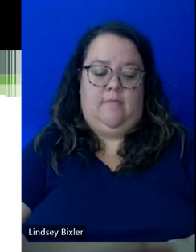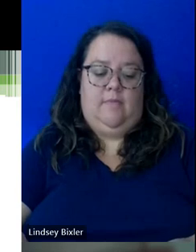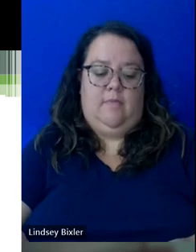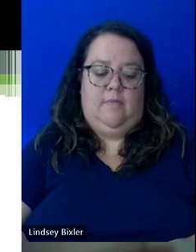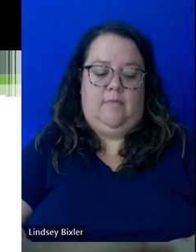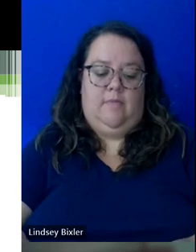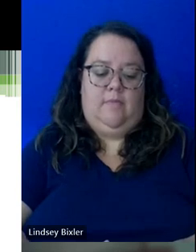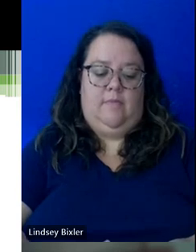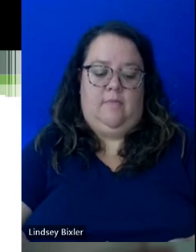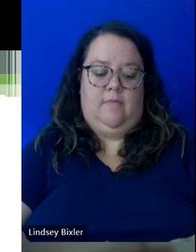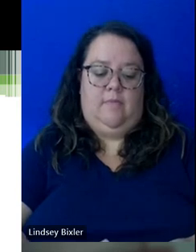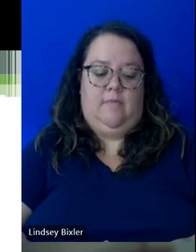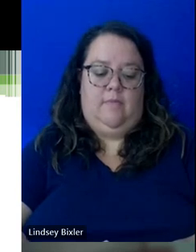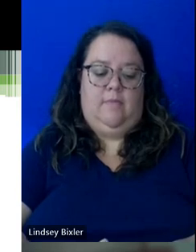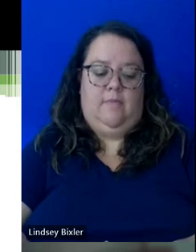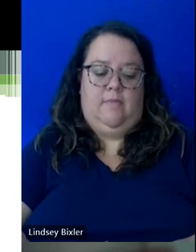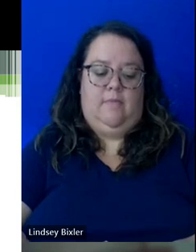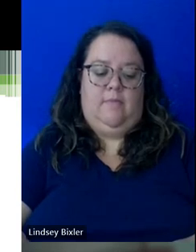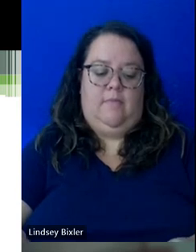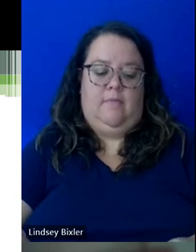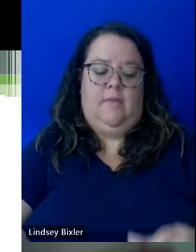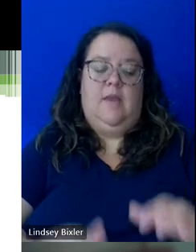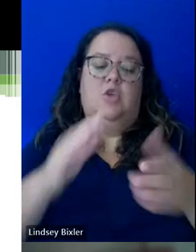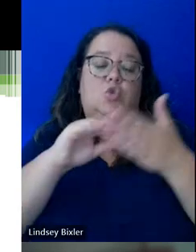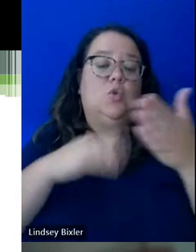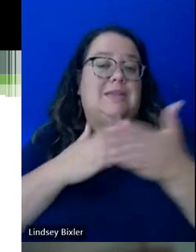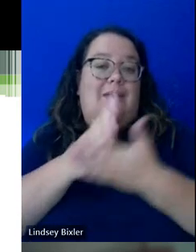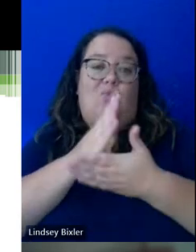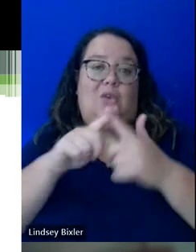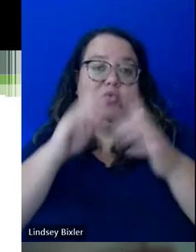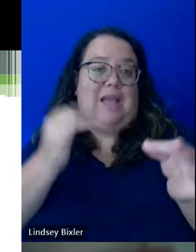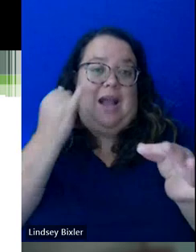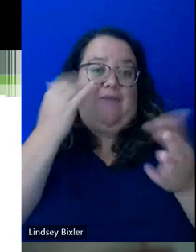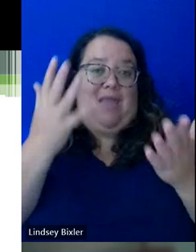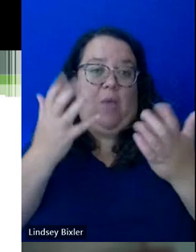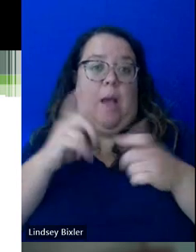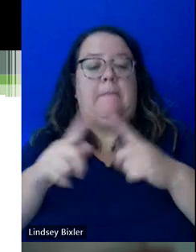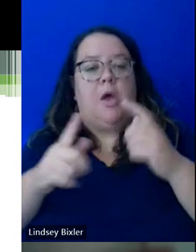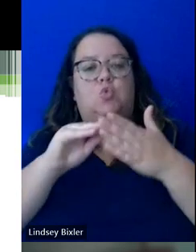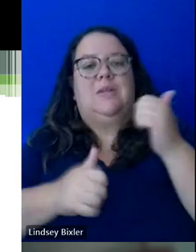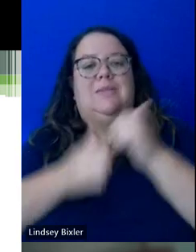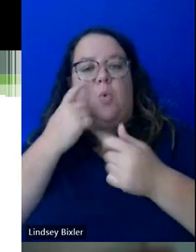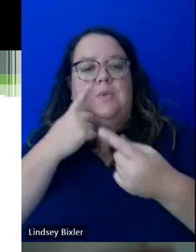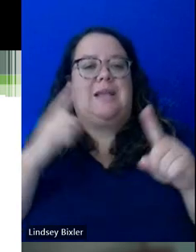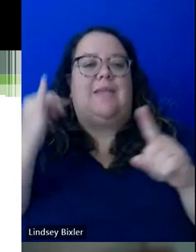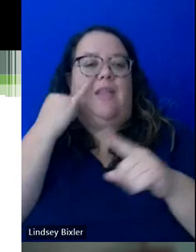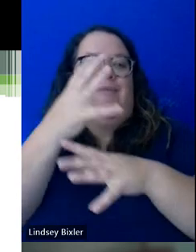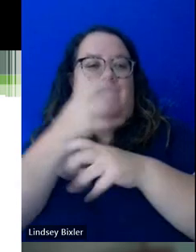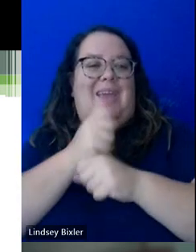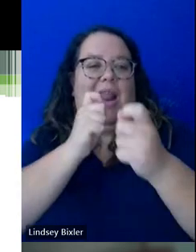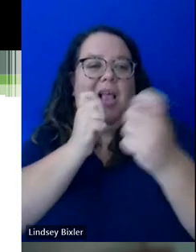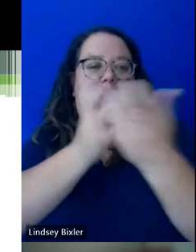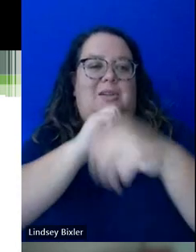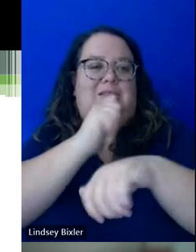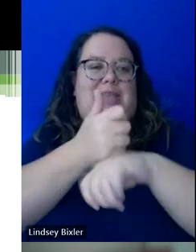UVM. That is certainly their right. But we really find that students are most successful if they actually get those accommodations set up in